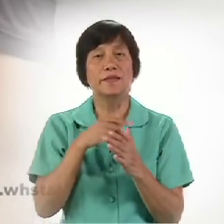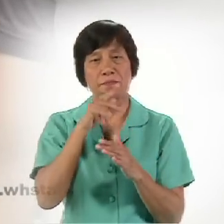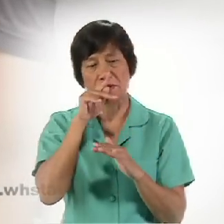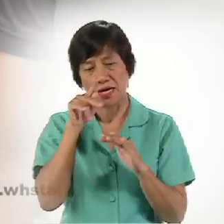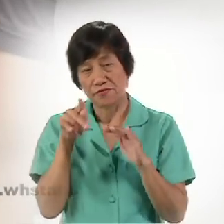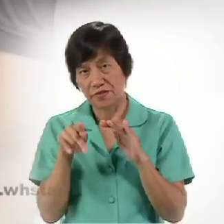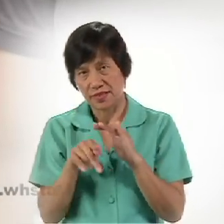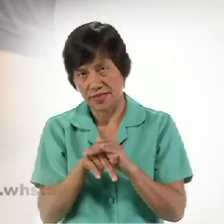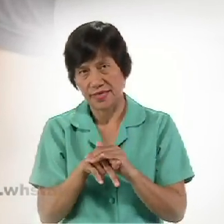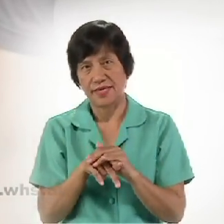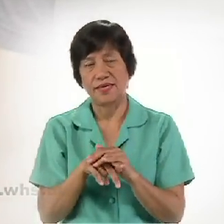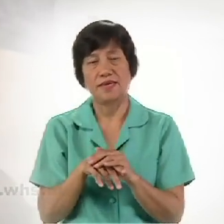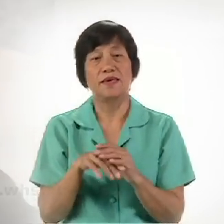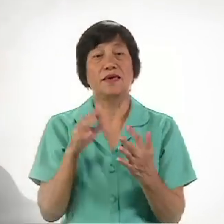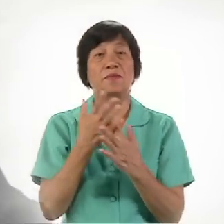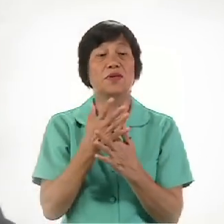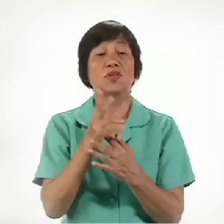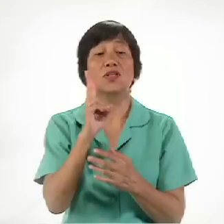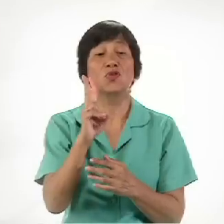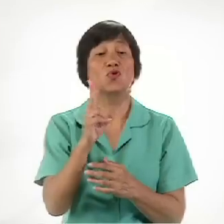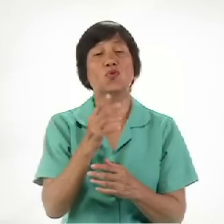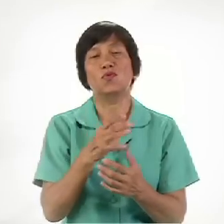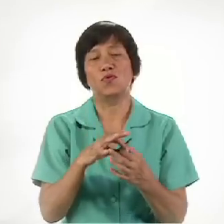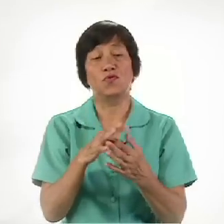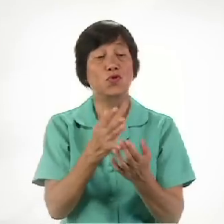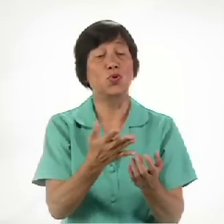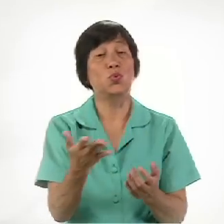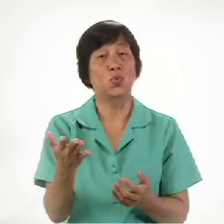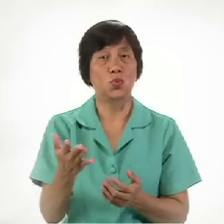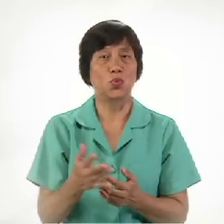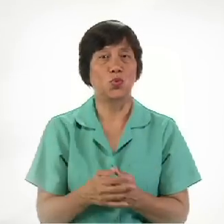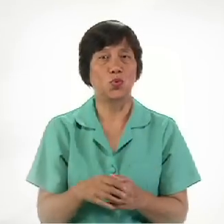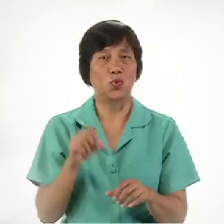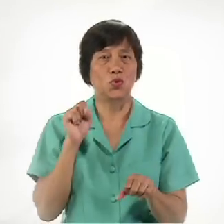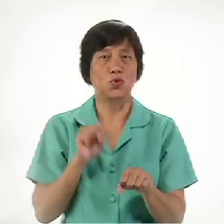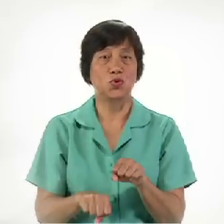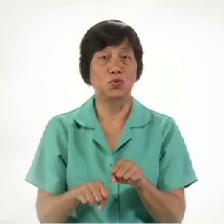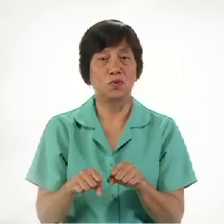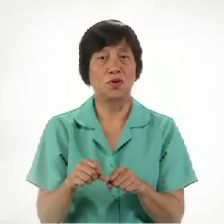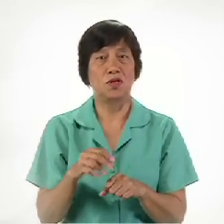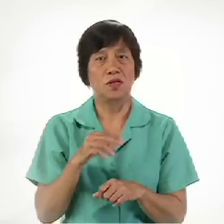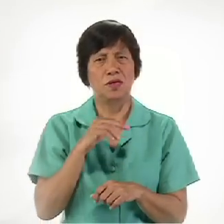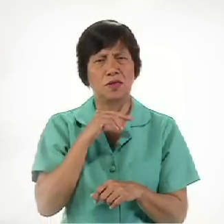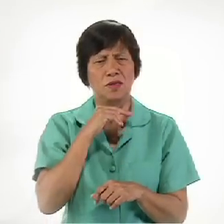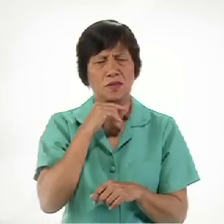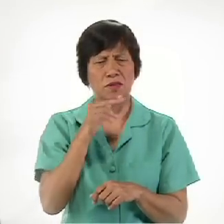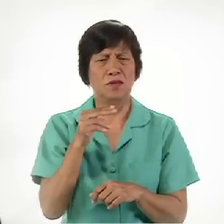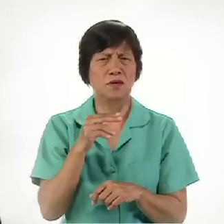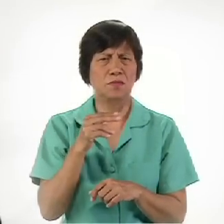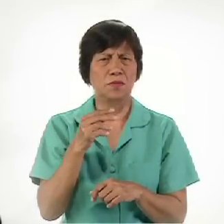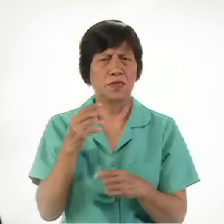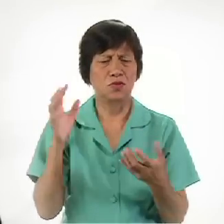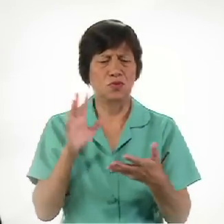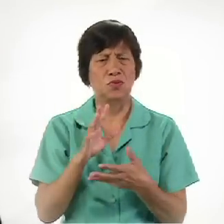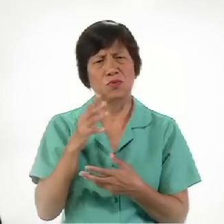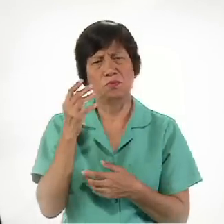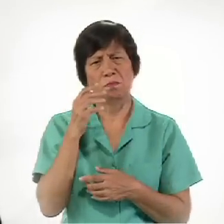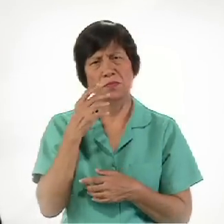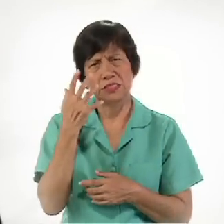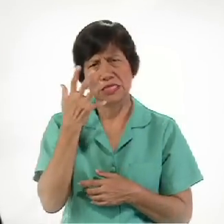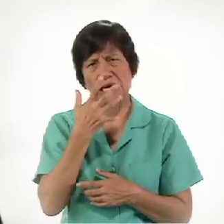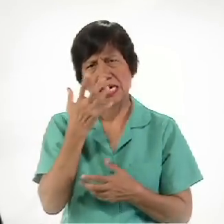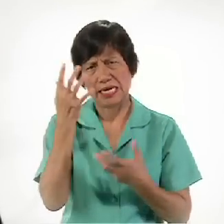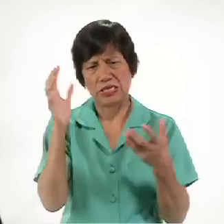between The two of you So You do not want To destroy The reputation Of the person